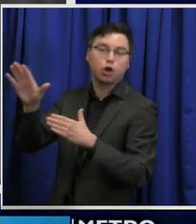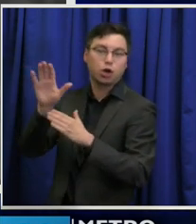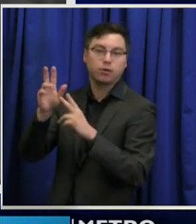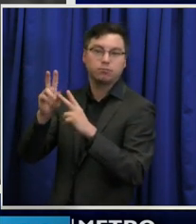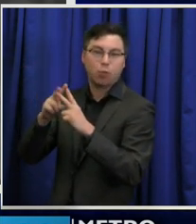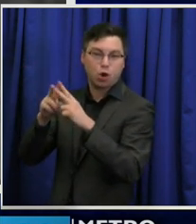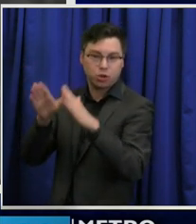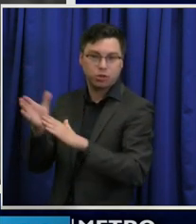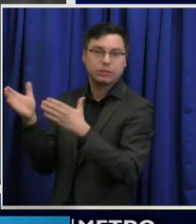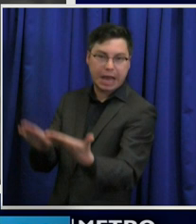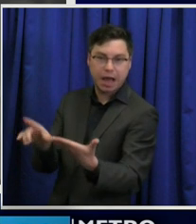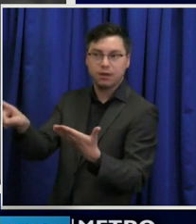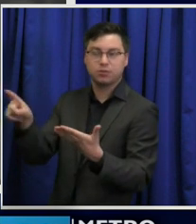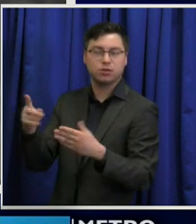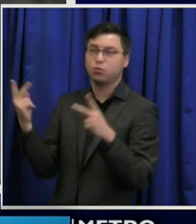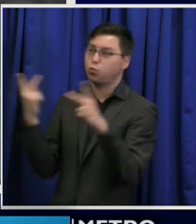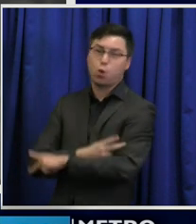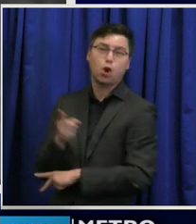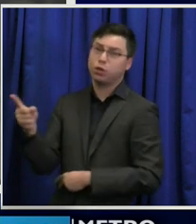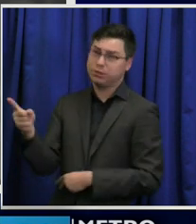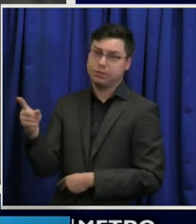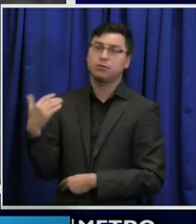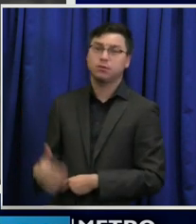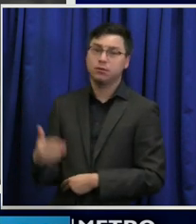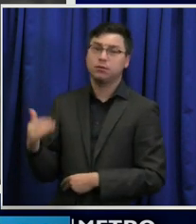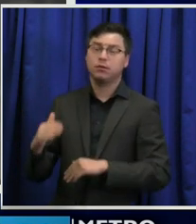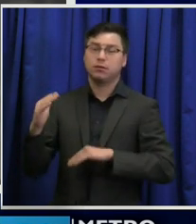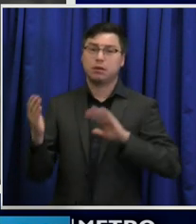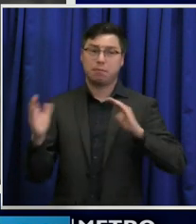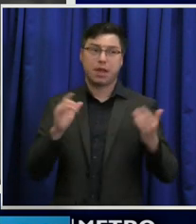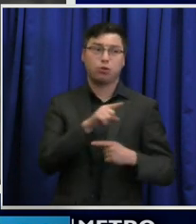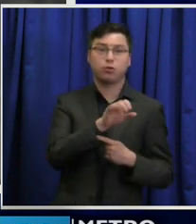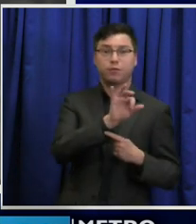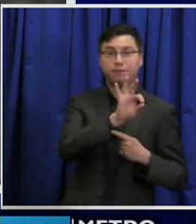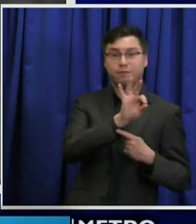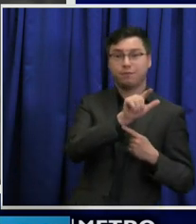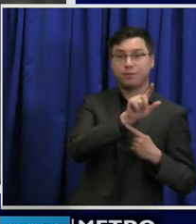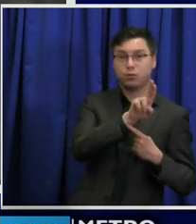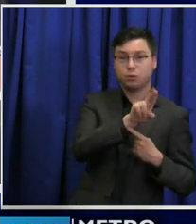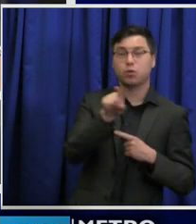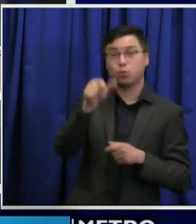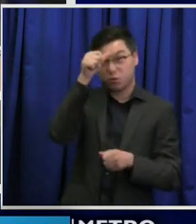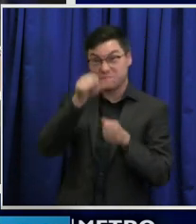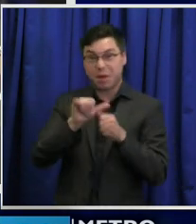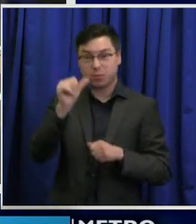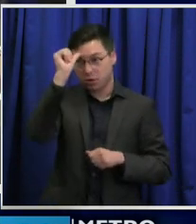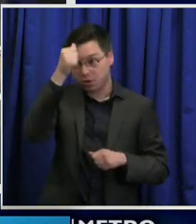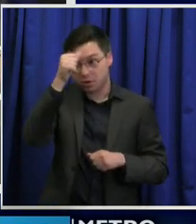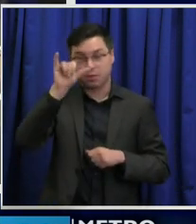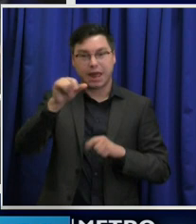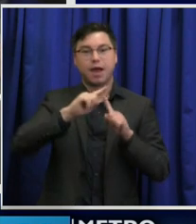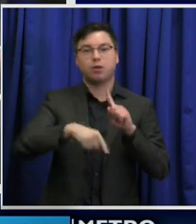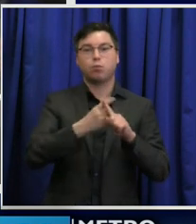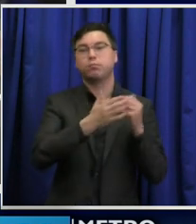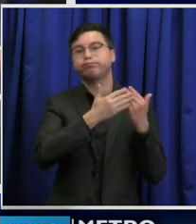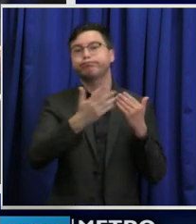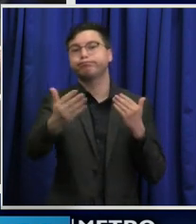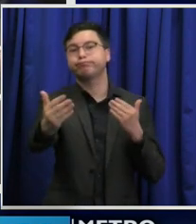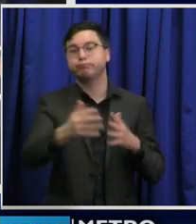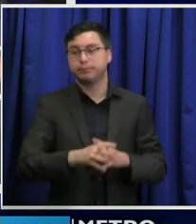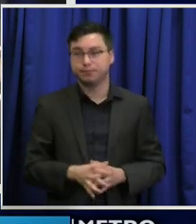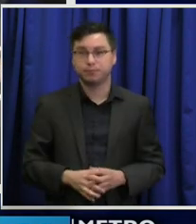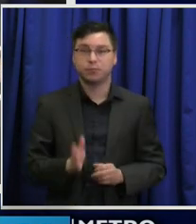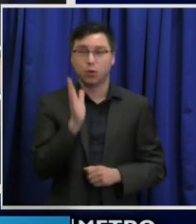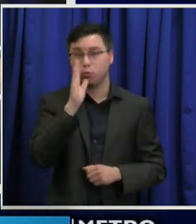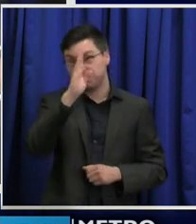much worse than what you hear about from the flu. So remember this as you start moving forward. Now, I'm going to be as direct